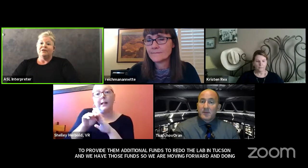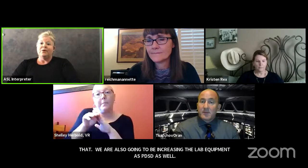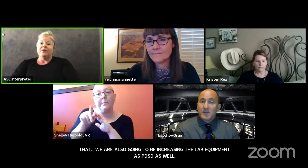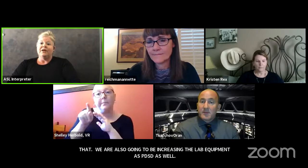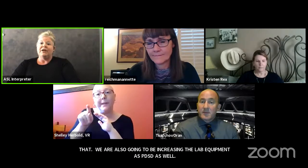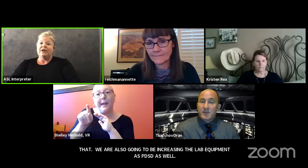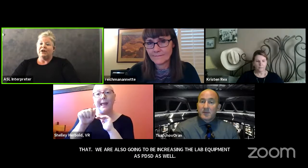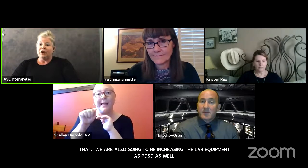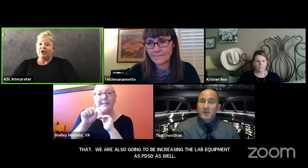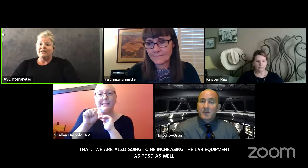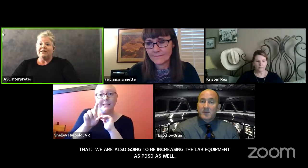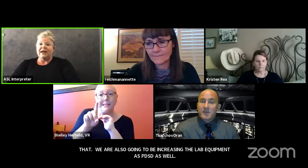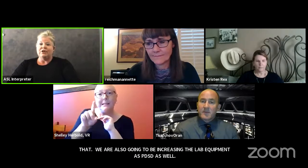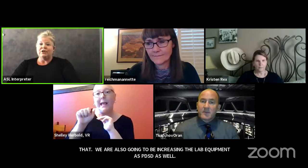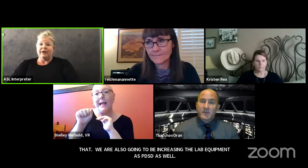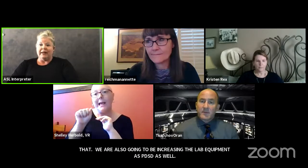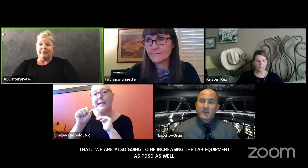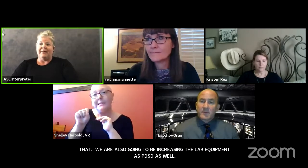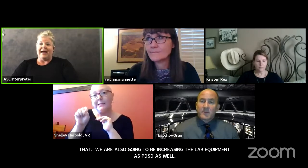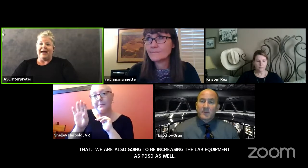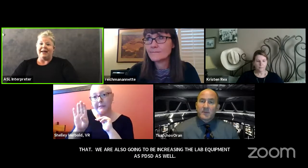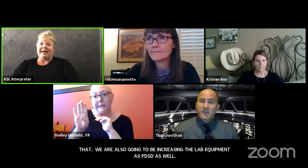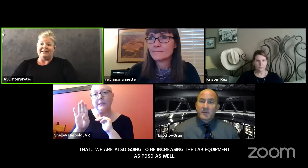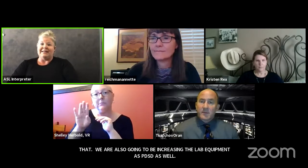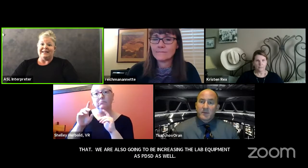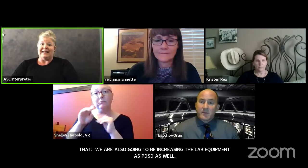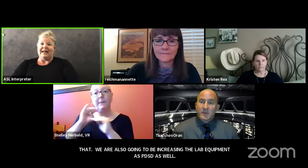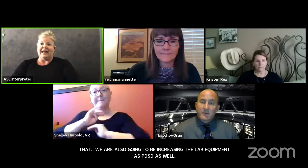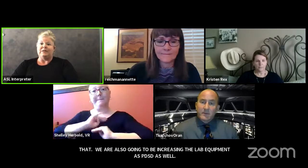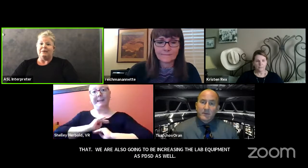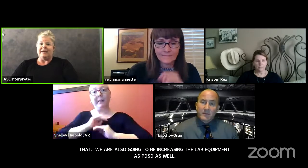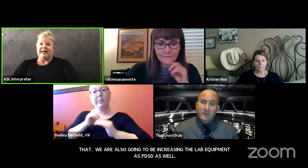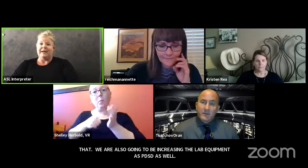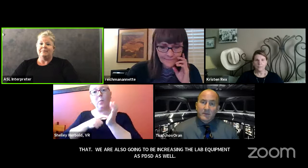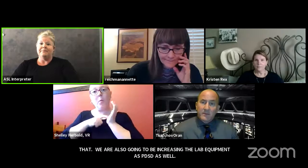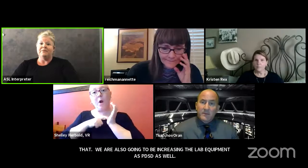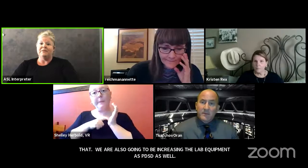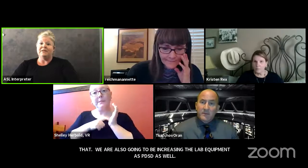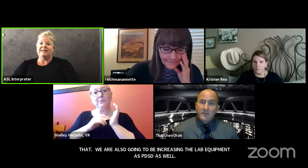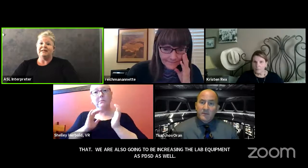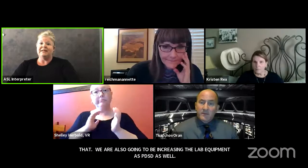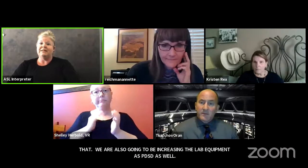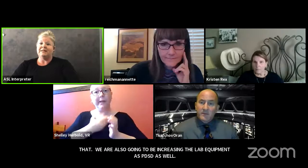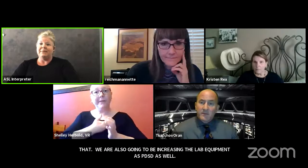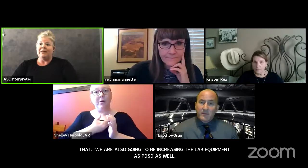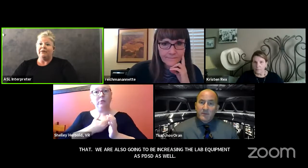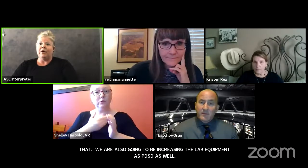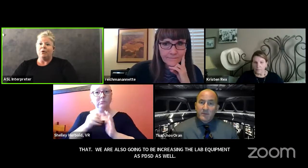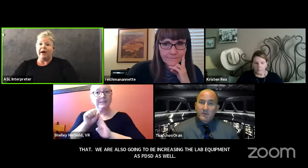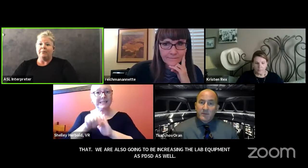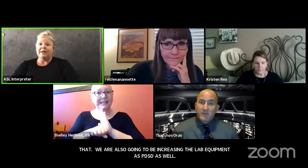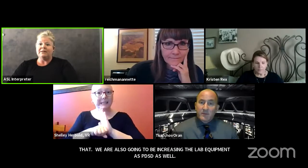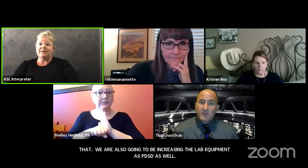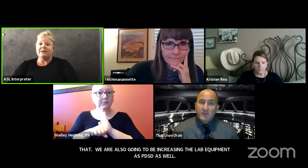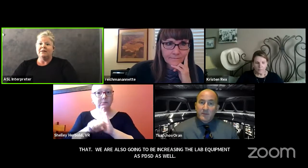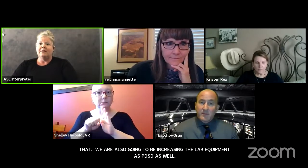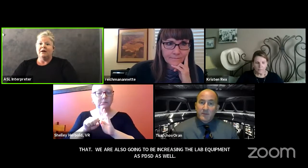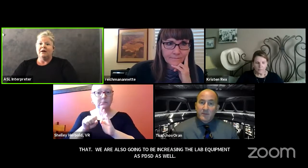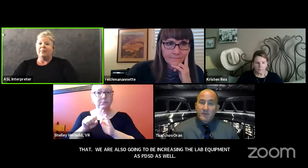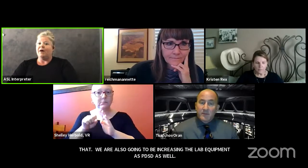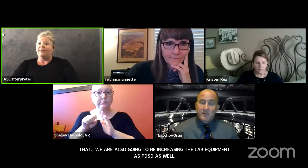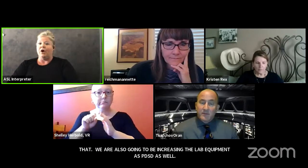so the current science curriculum at asd and asb does it meet the requirements